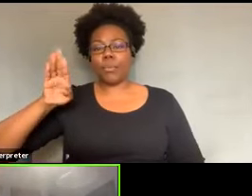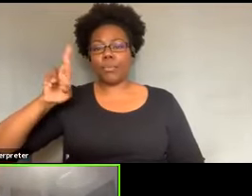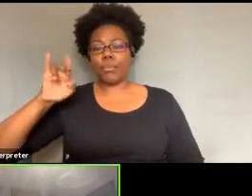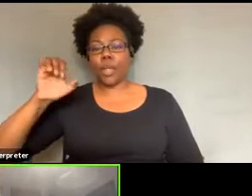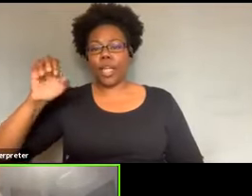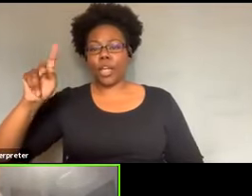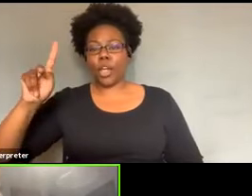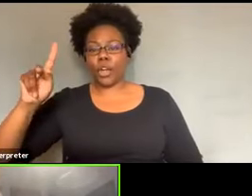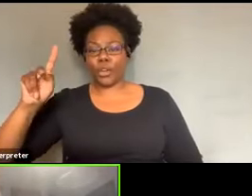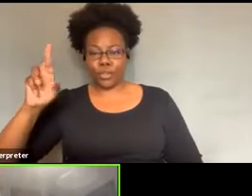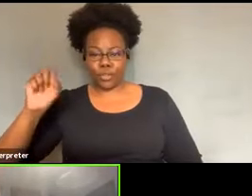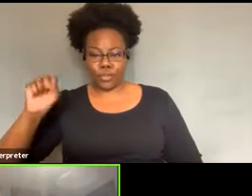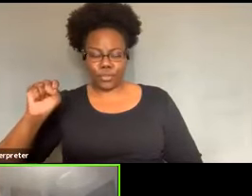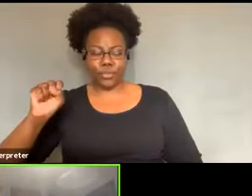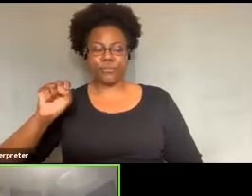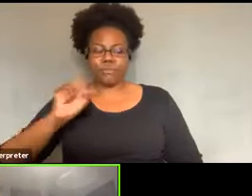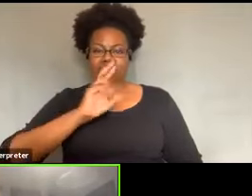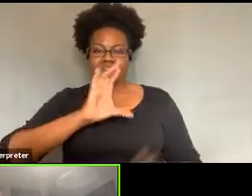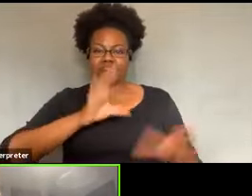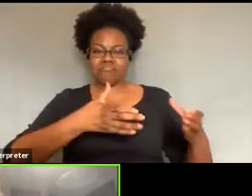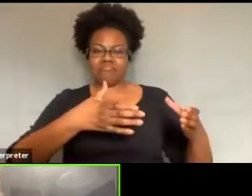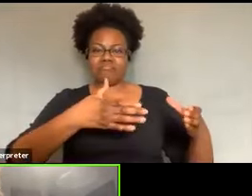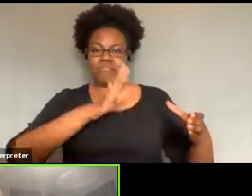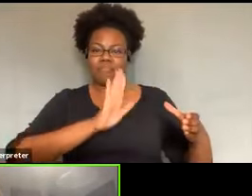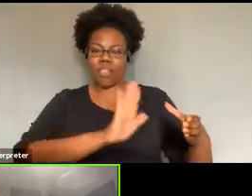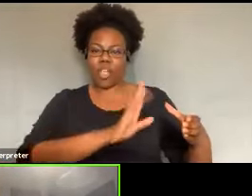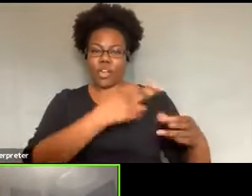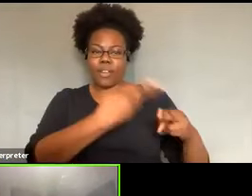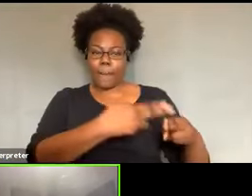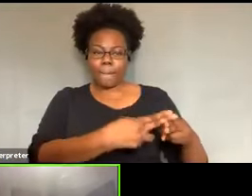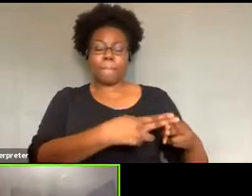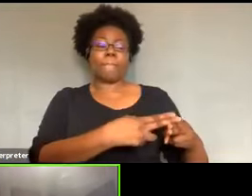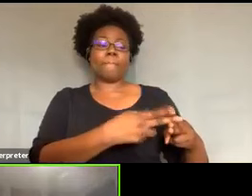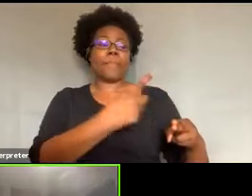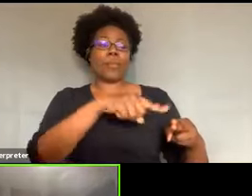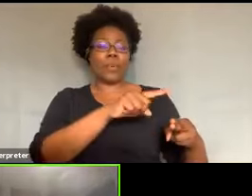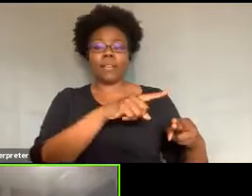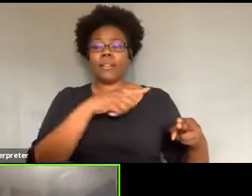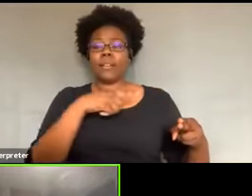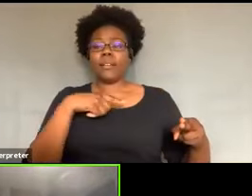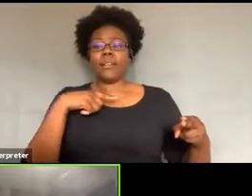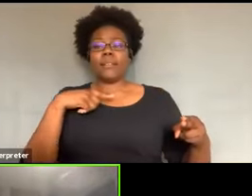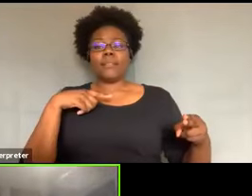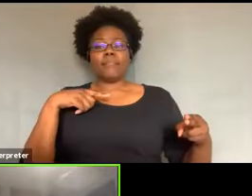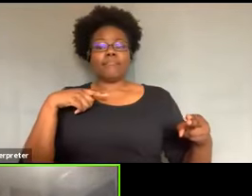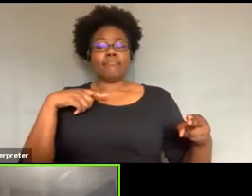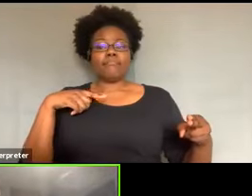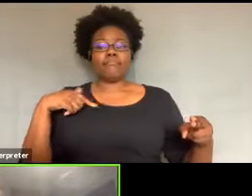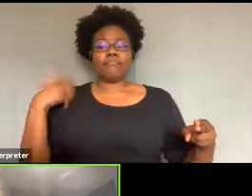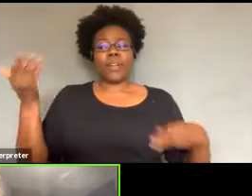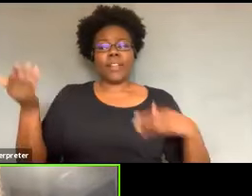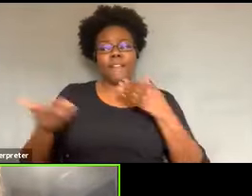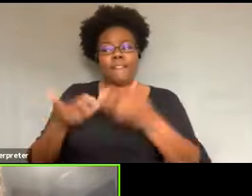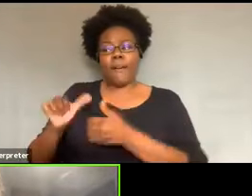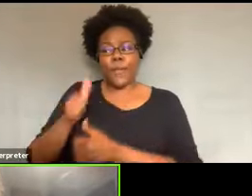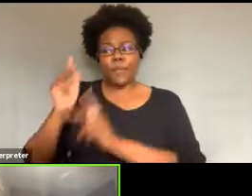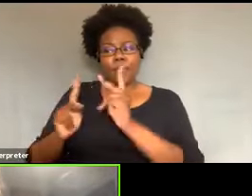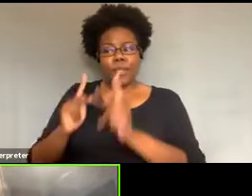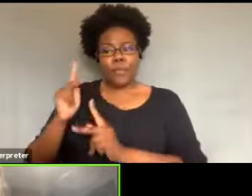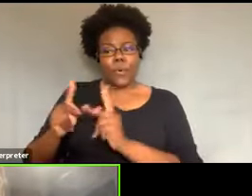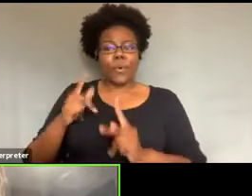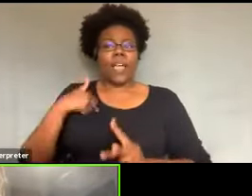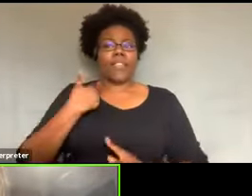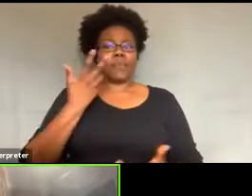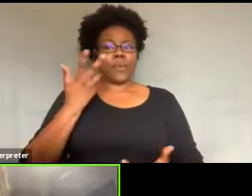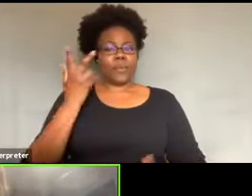these young men, uh, Ronnie and Mark, and they were from a mountain. They were from the mountain. And so that's where the first